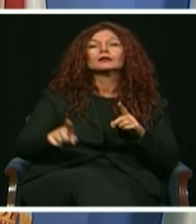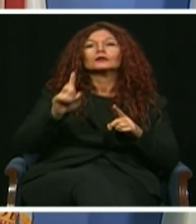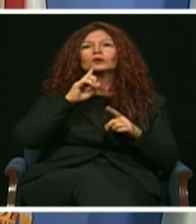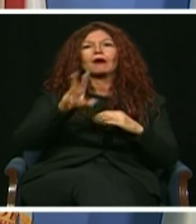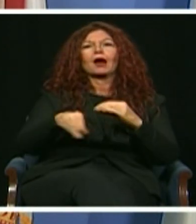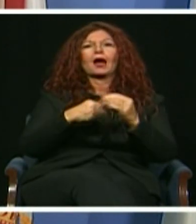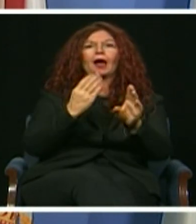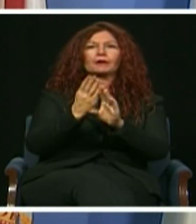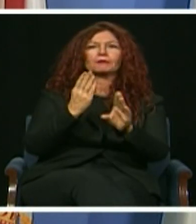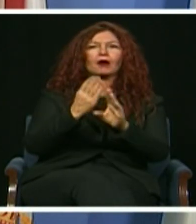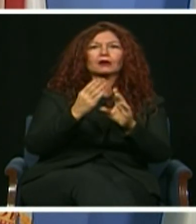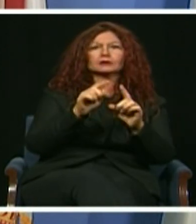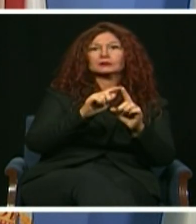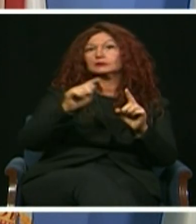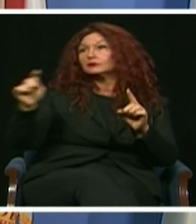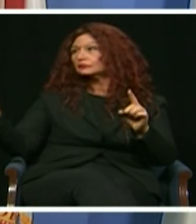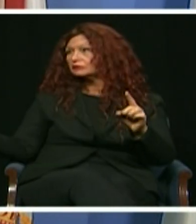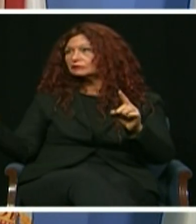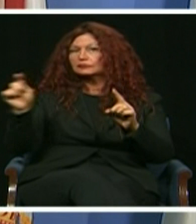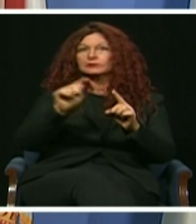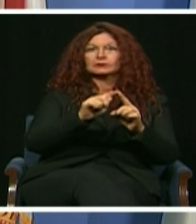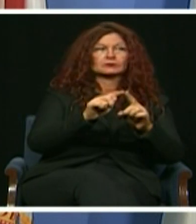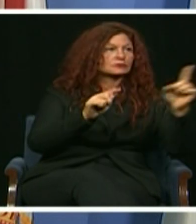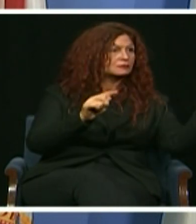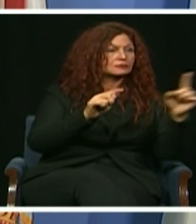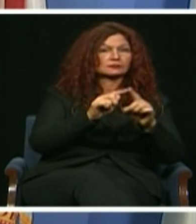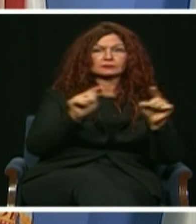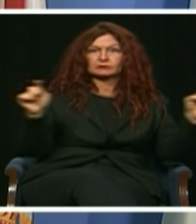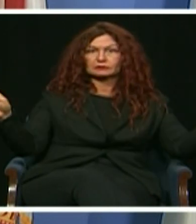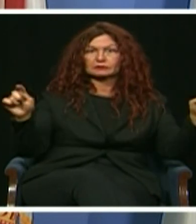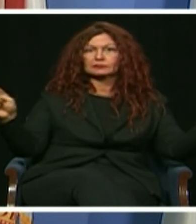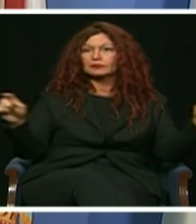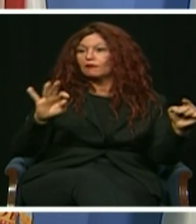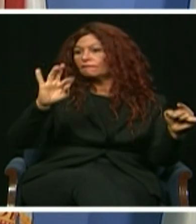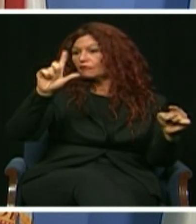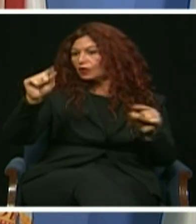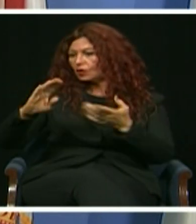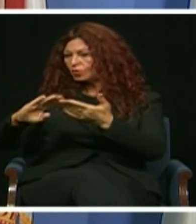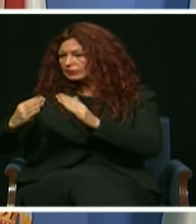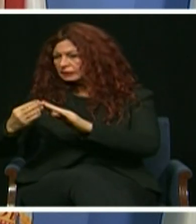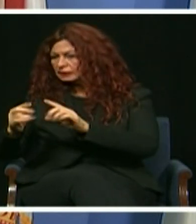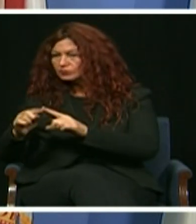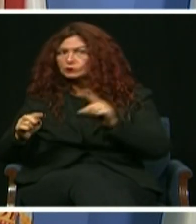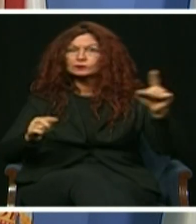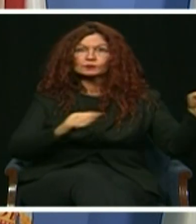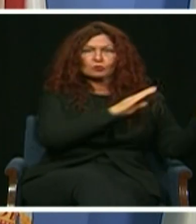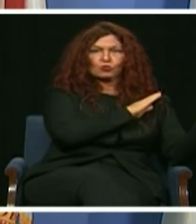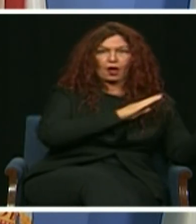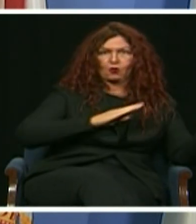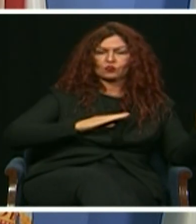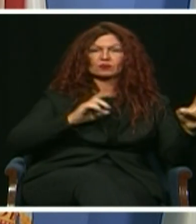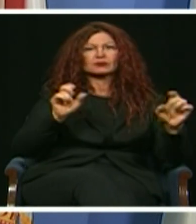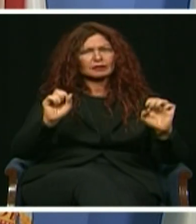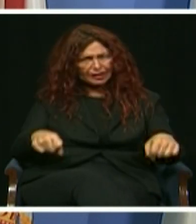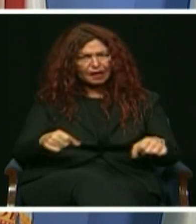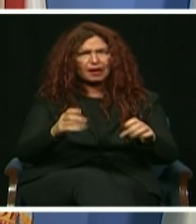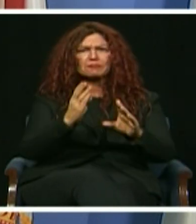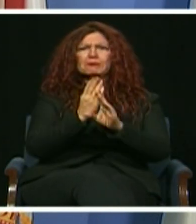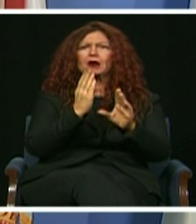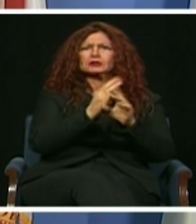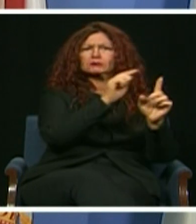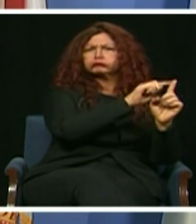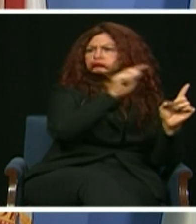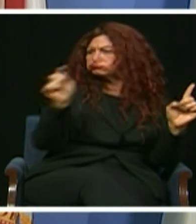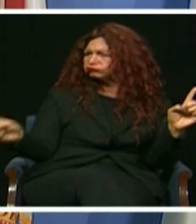City to the Broward Line while we advance all the legs of the smart plan and seek new funding streams. I want to thank outgoing Department